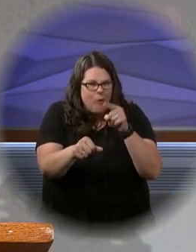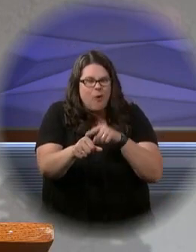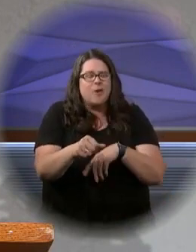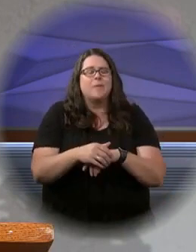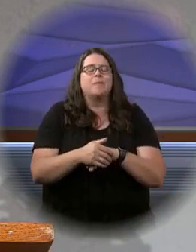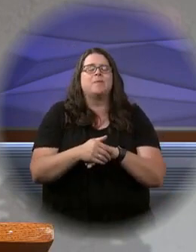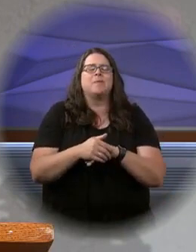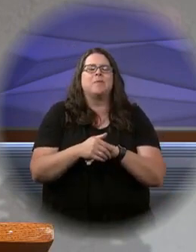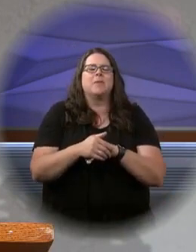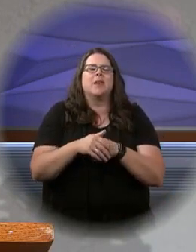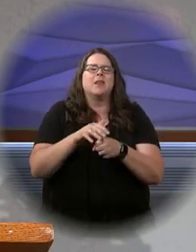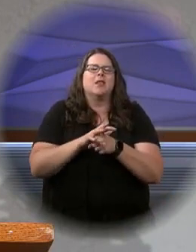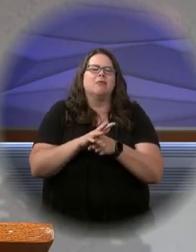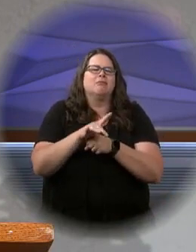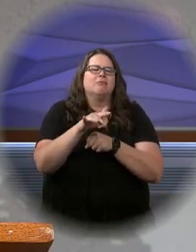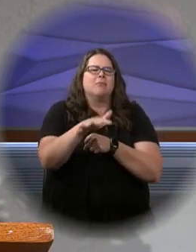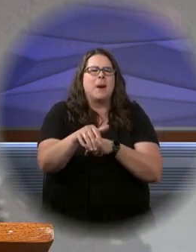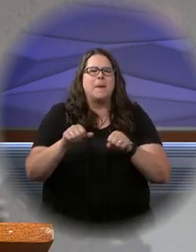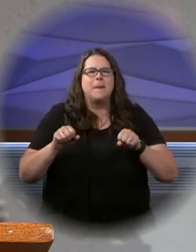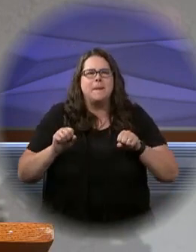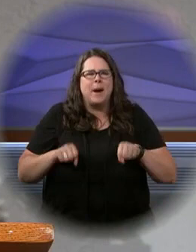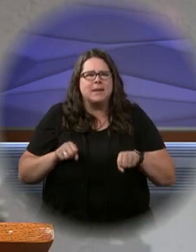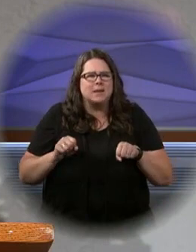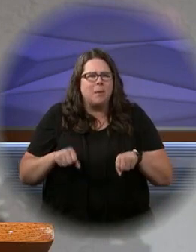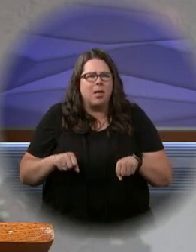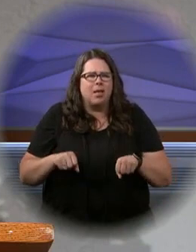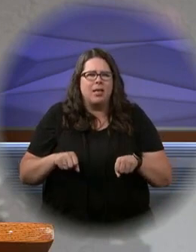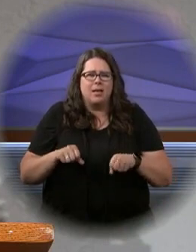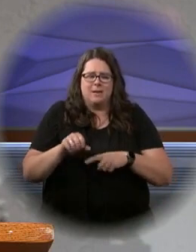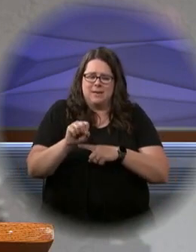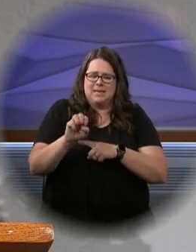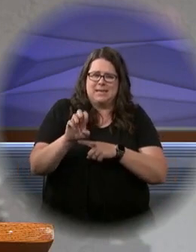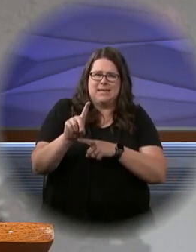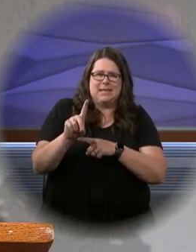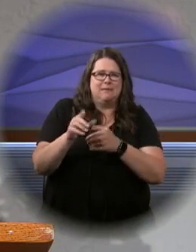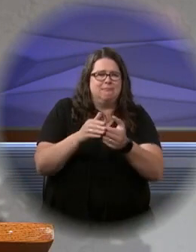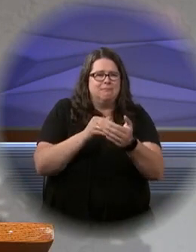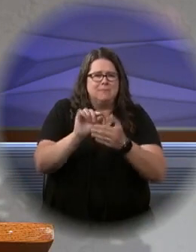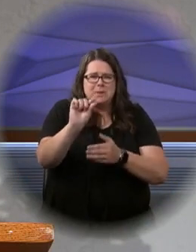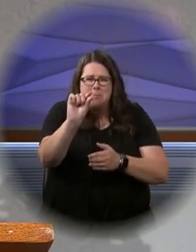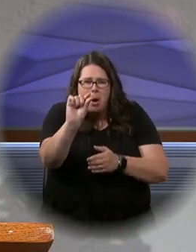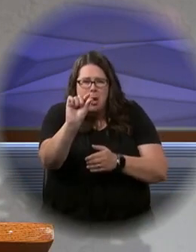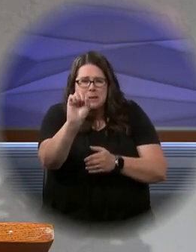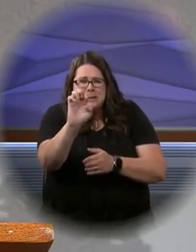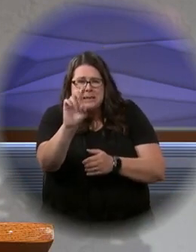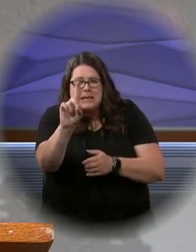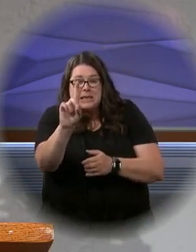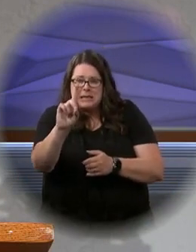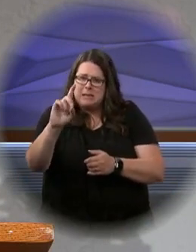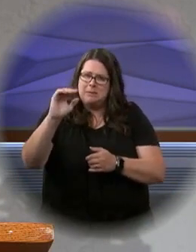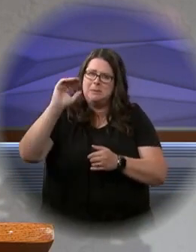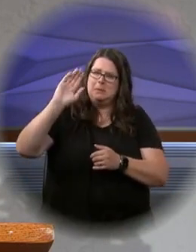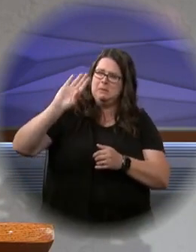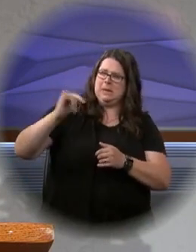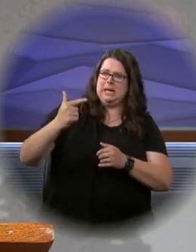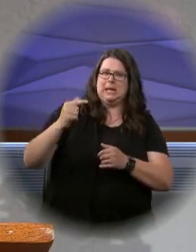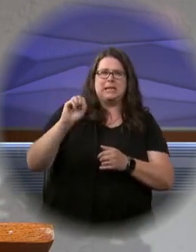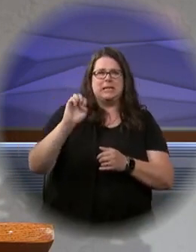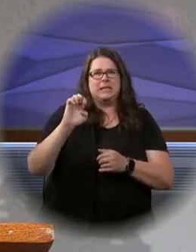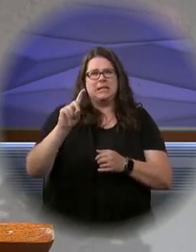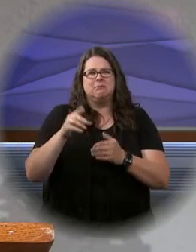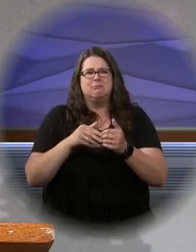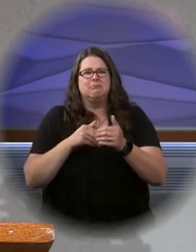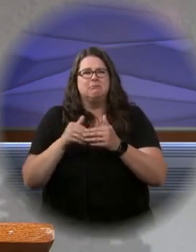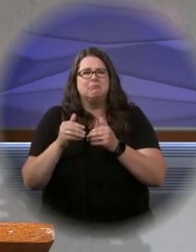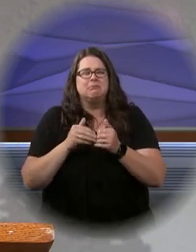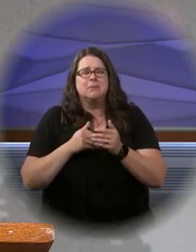the abundant possibilities of seeds, no matter how small or large they happen to be. The image of the